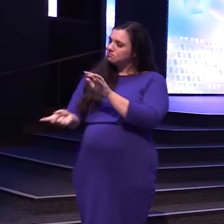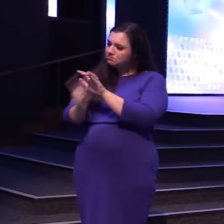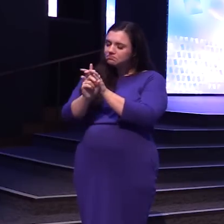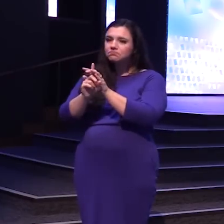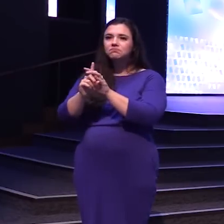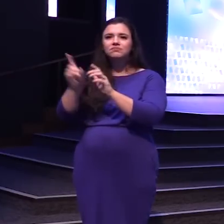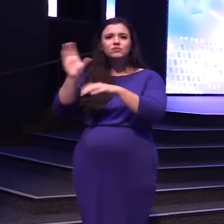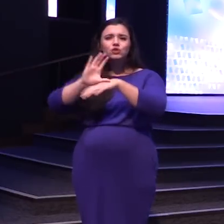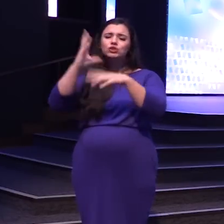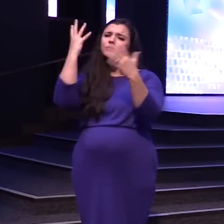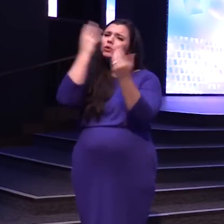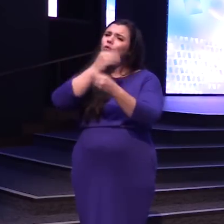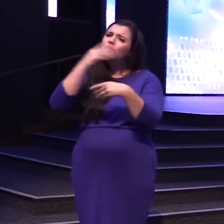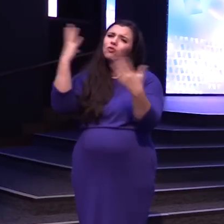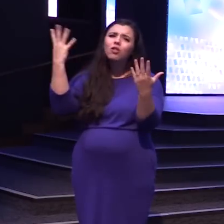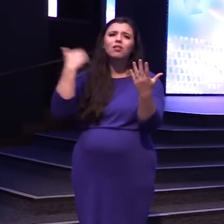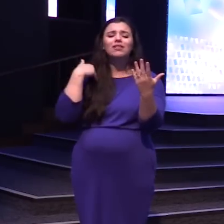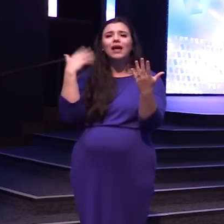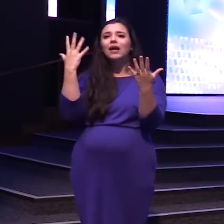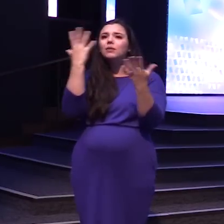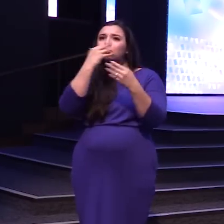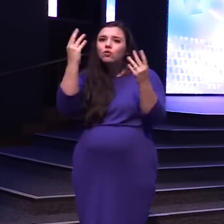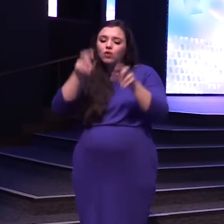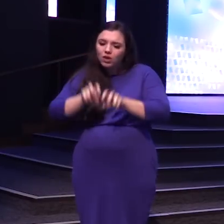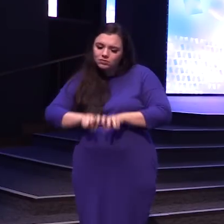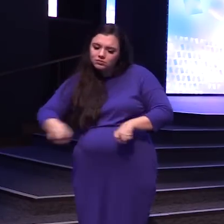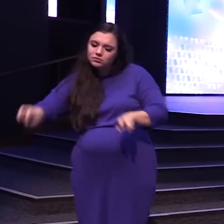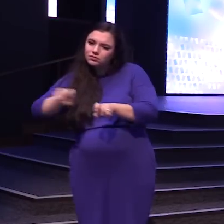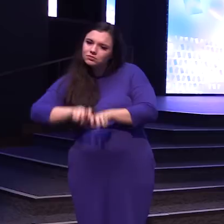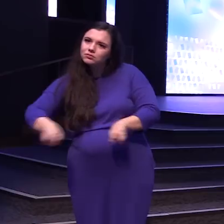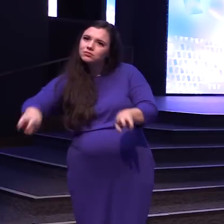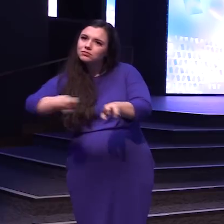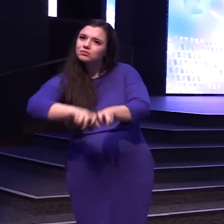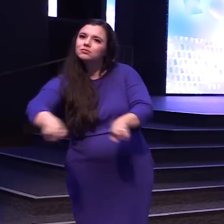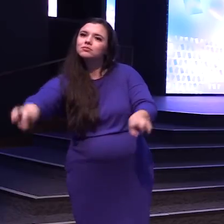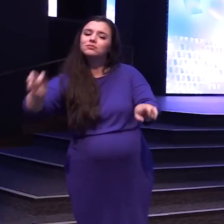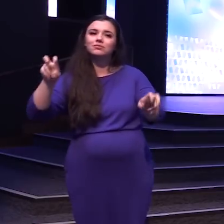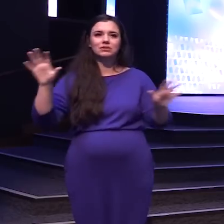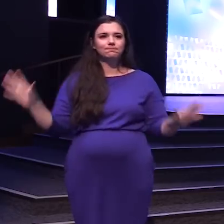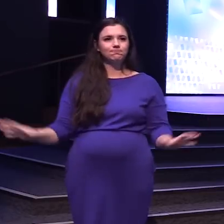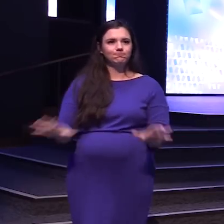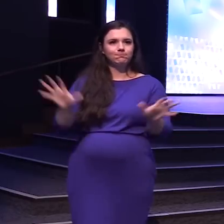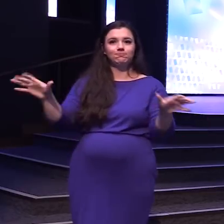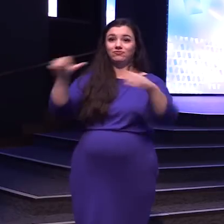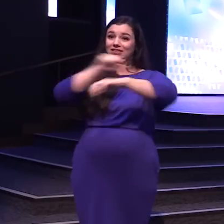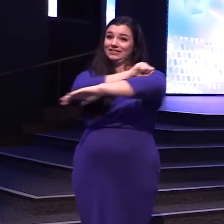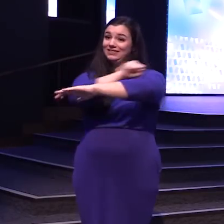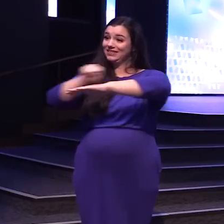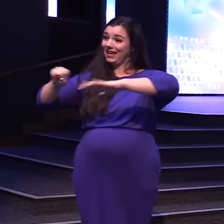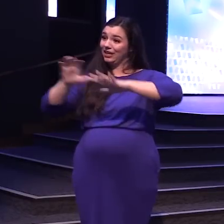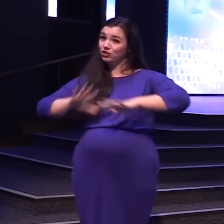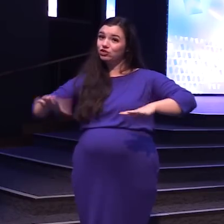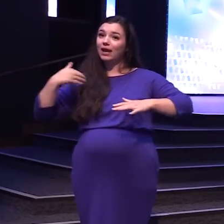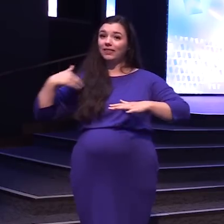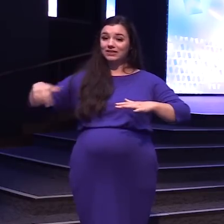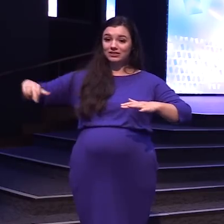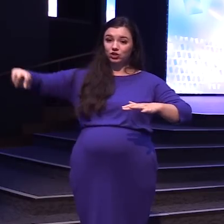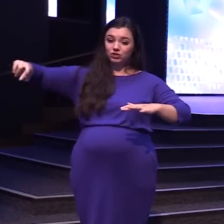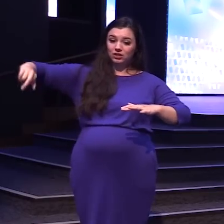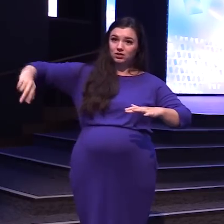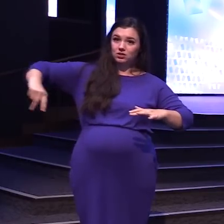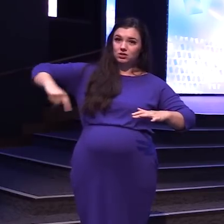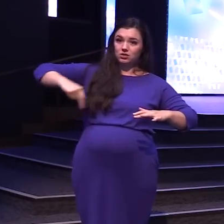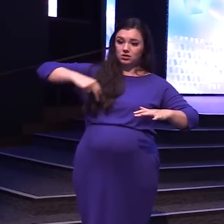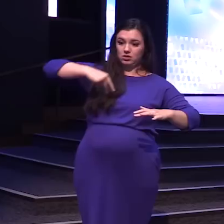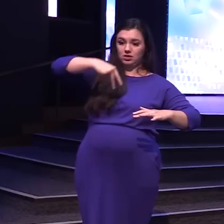church They had You know Intricate pews And this Elaborate stage With these stairs That go all the